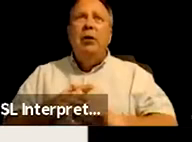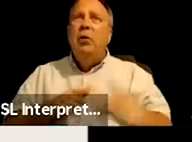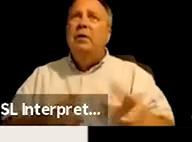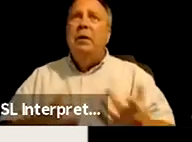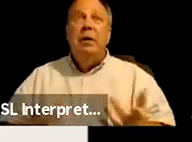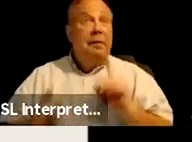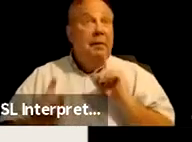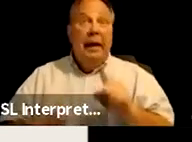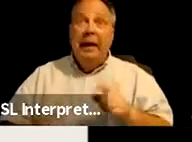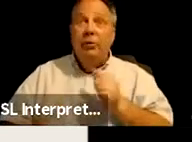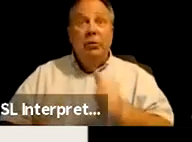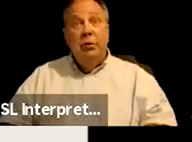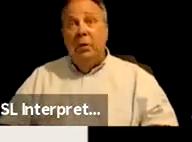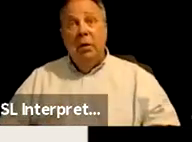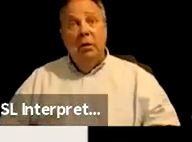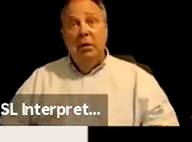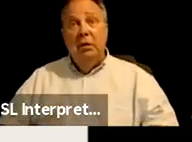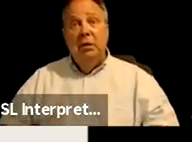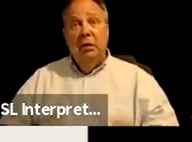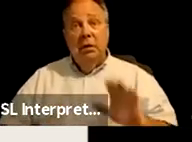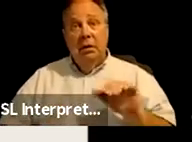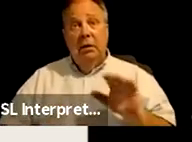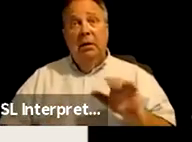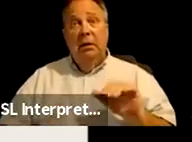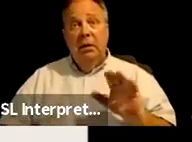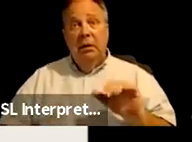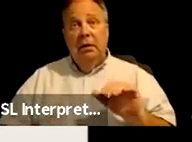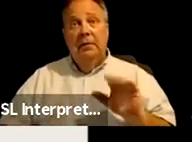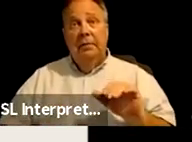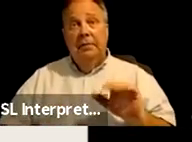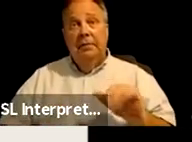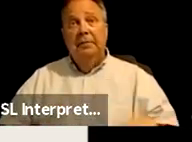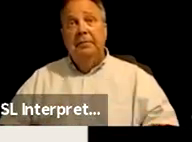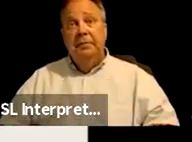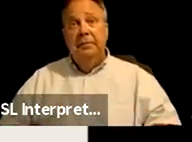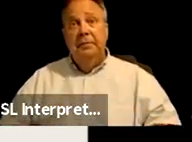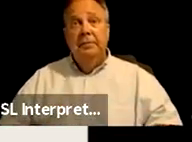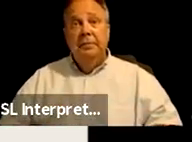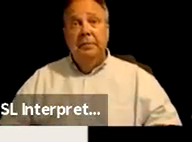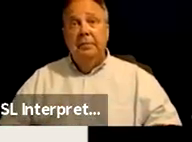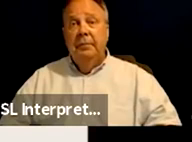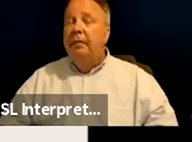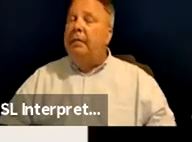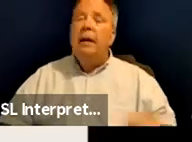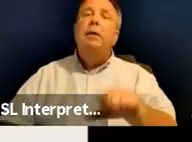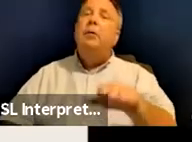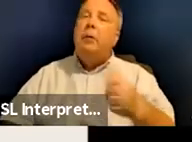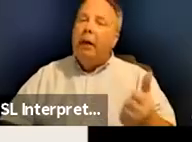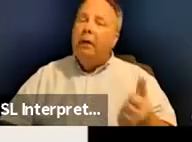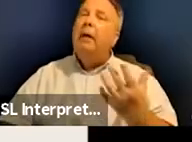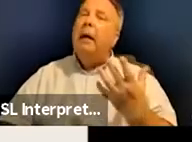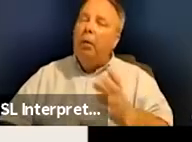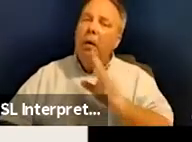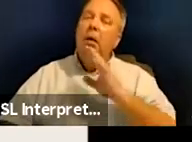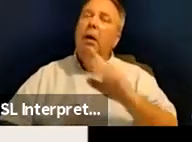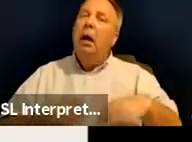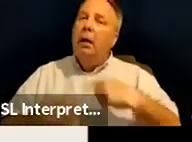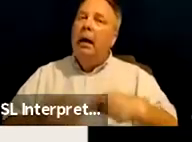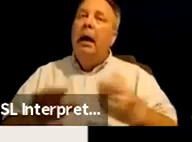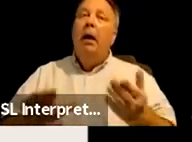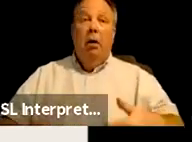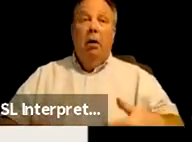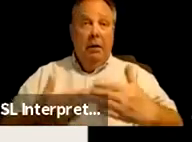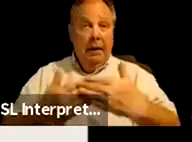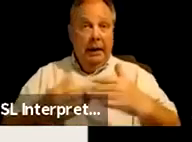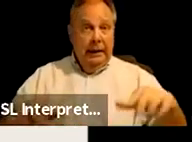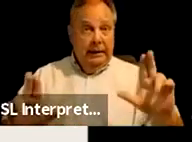answer is that you don't, you're left to die. Um, so the other thing I want to talk about on the next slide